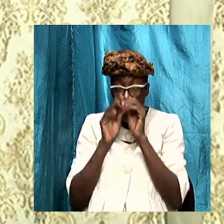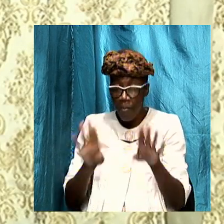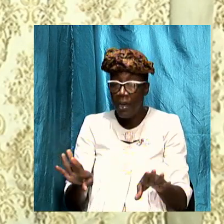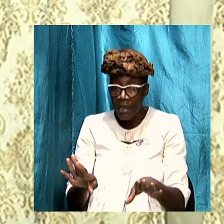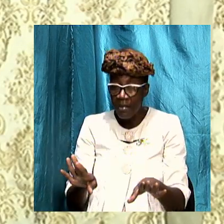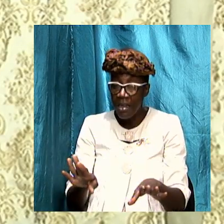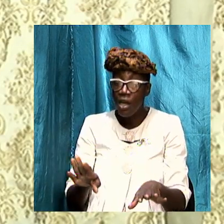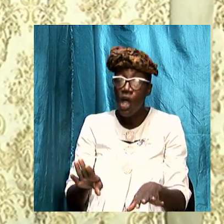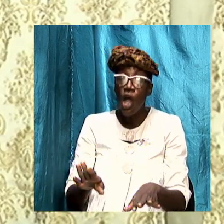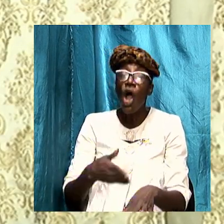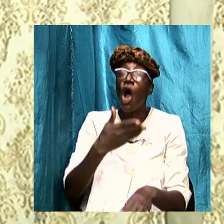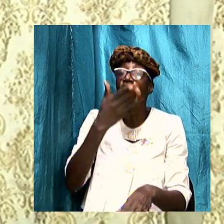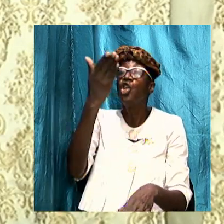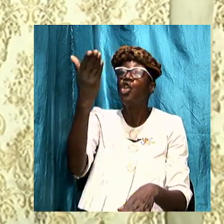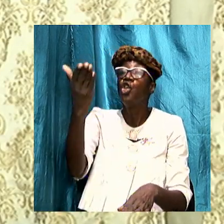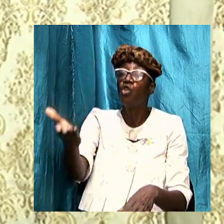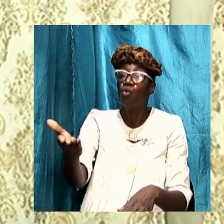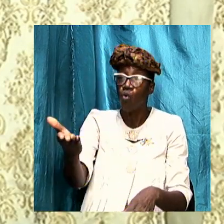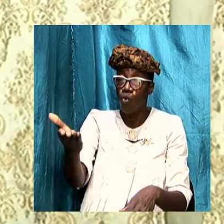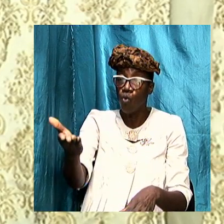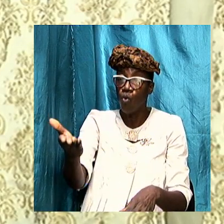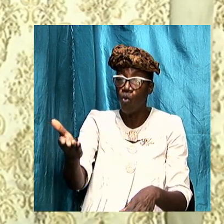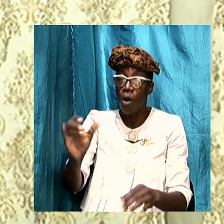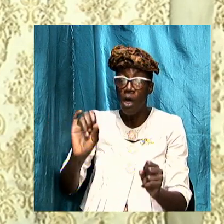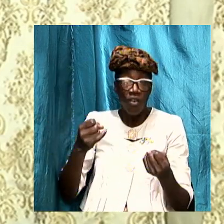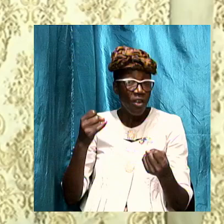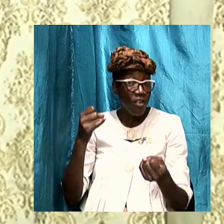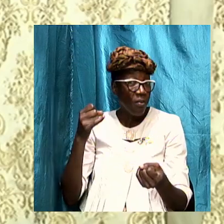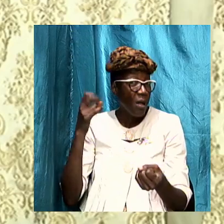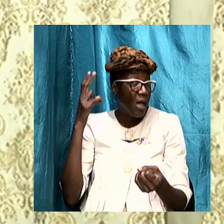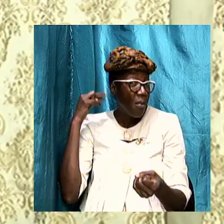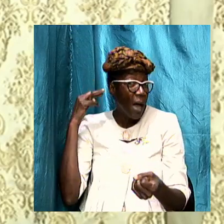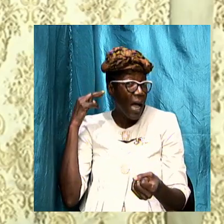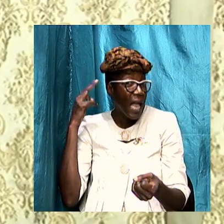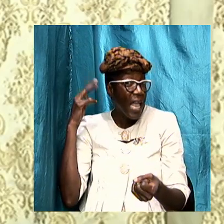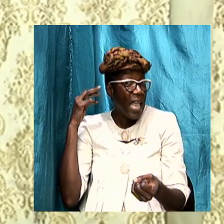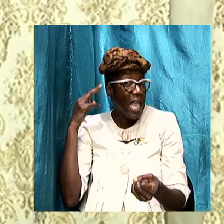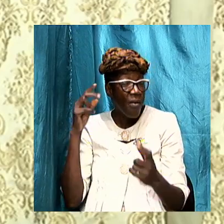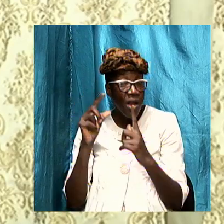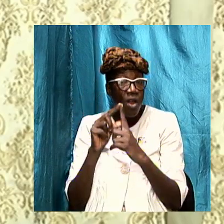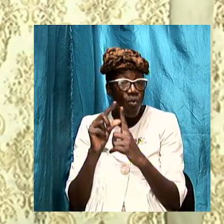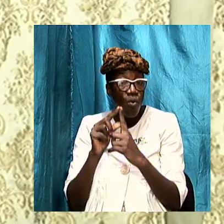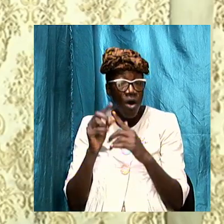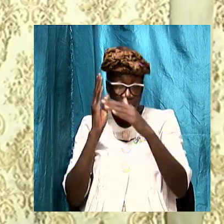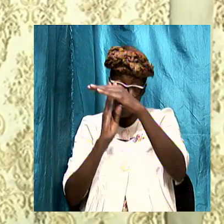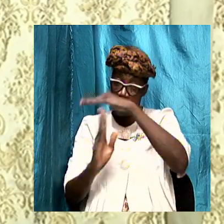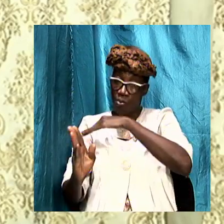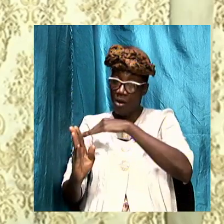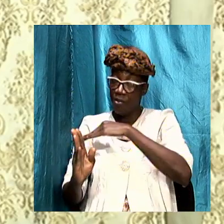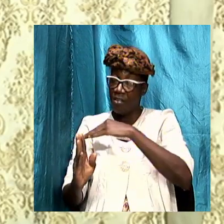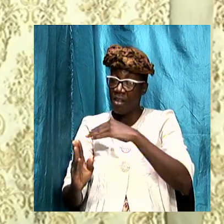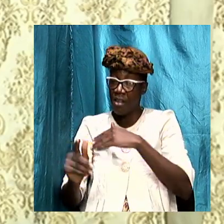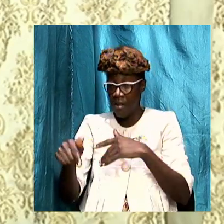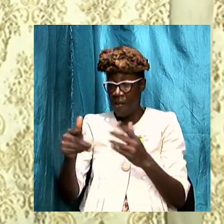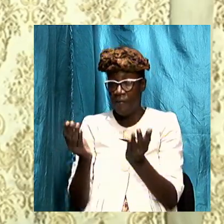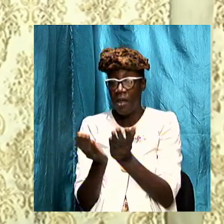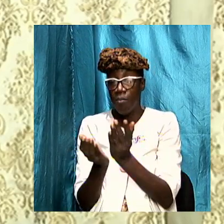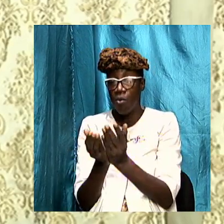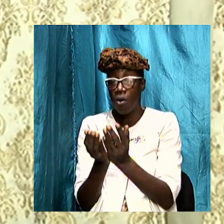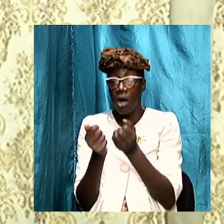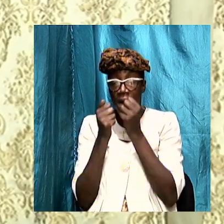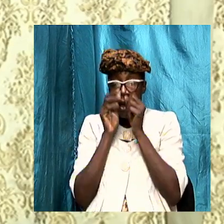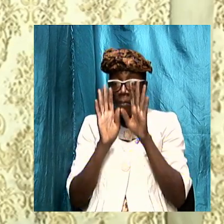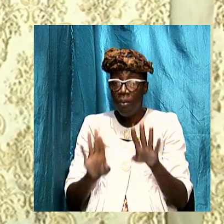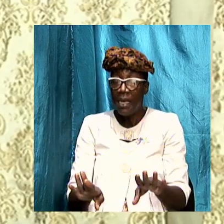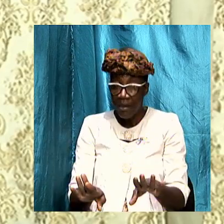pronounced upon you just by hearing the words of the prophecy of the book a blessing